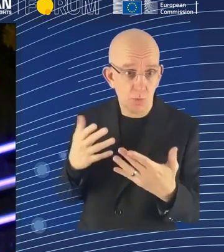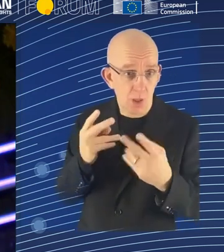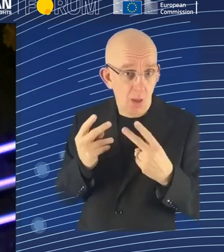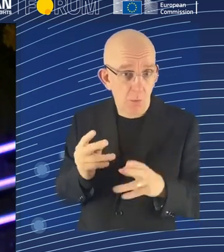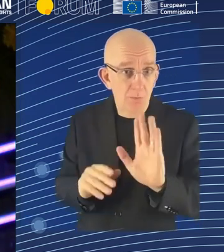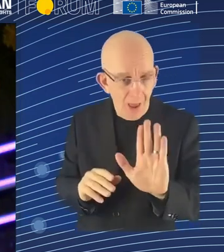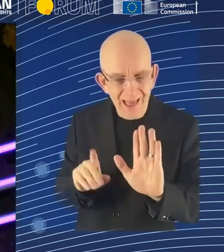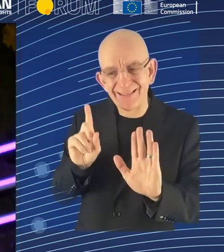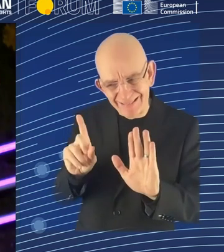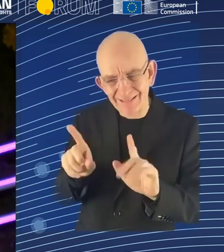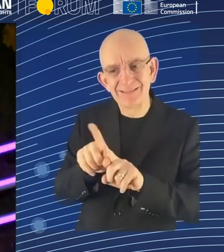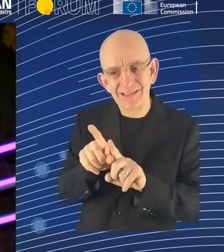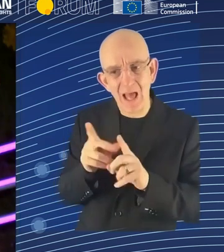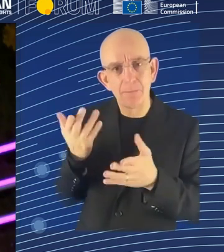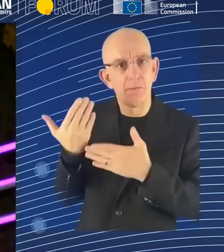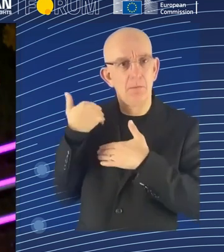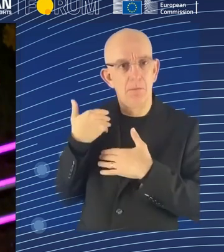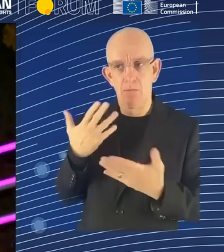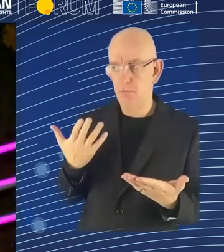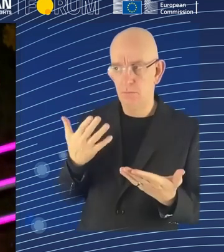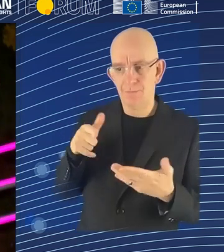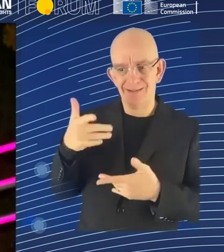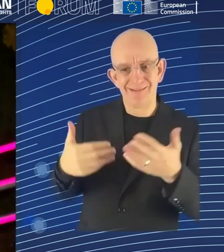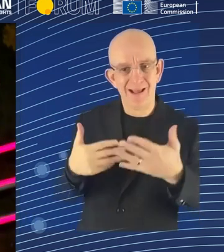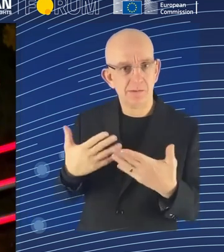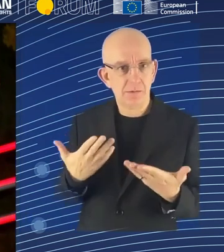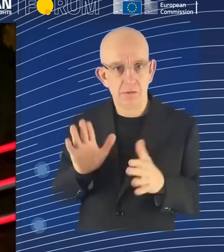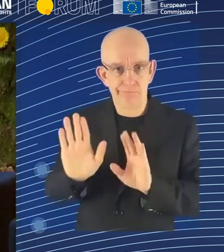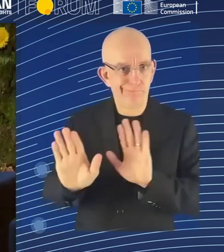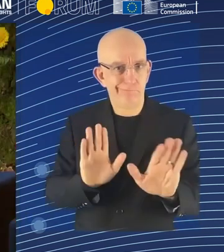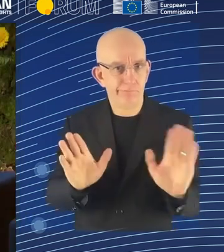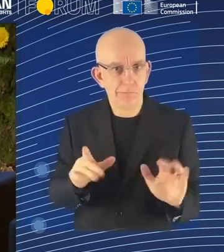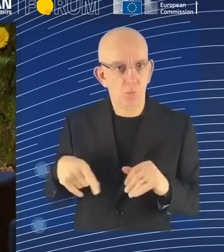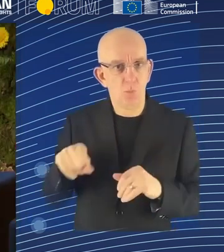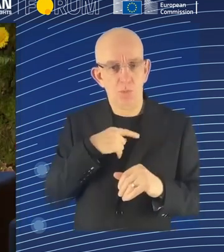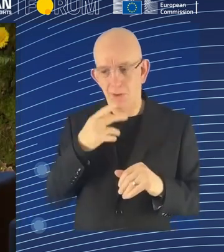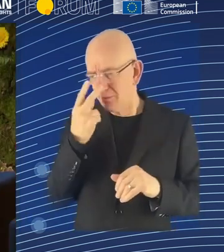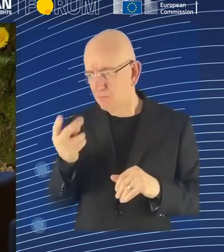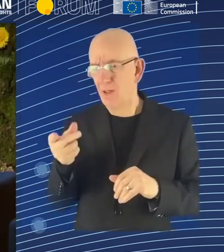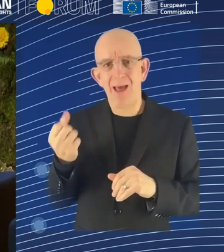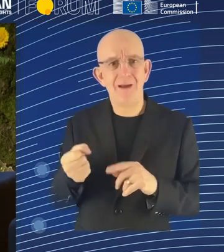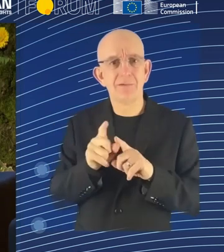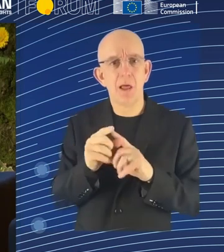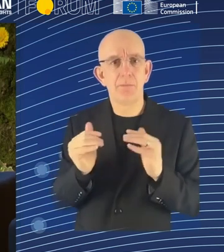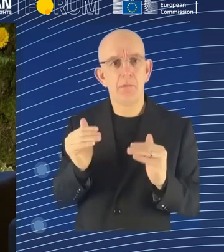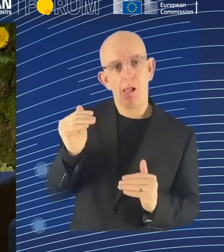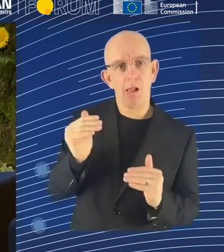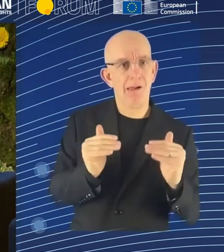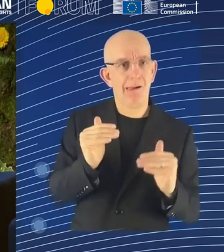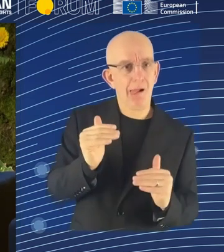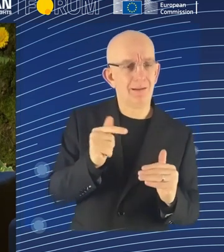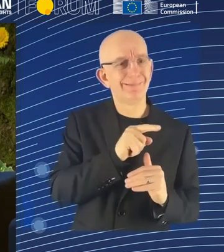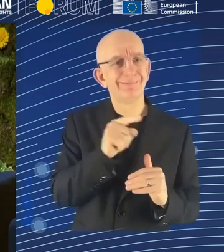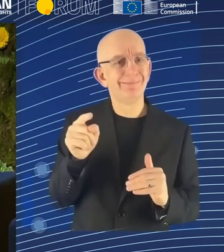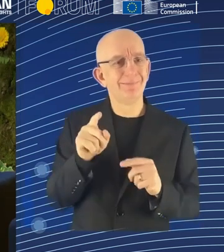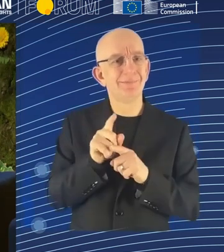shortages. So I think these are the challenges. And so one thing that I think we should try to do is to think of, you know, given these different dimensions of